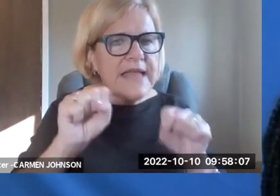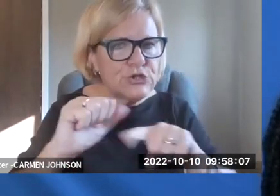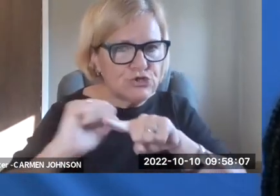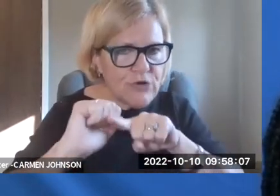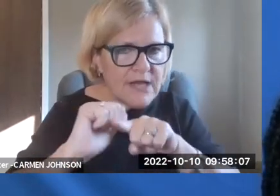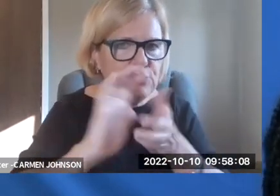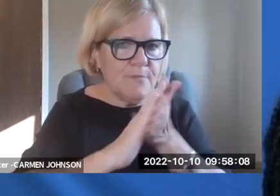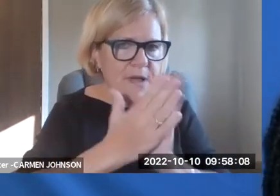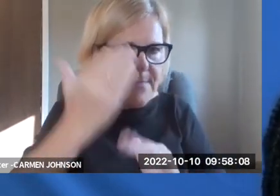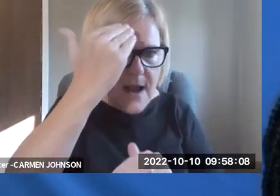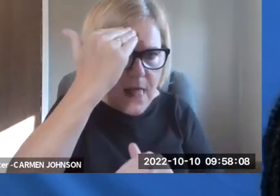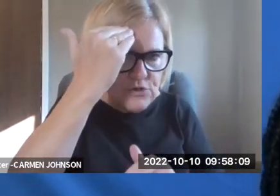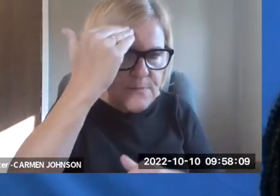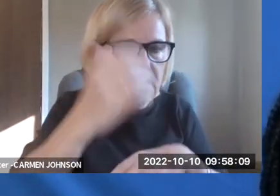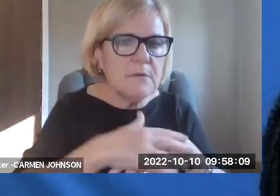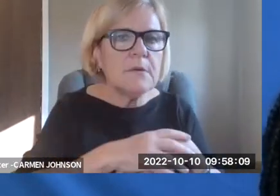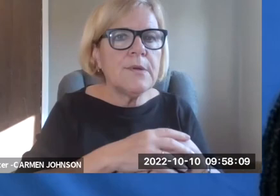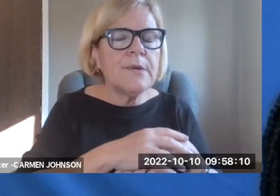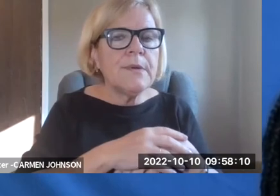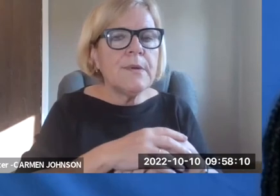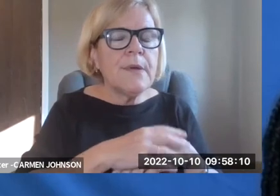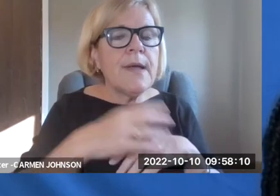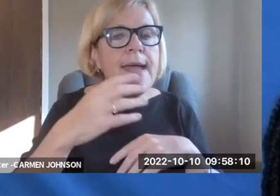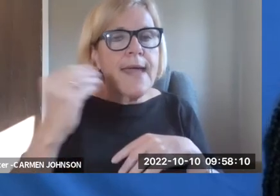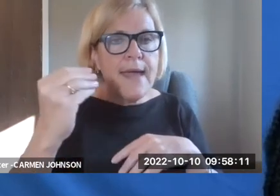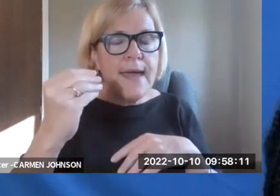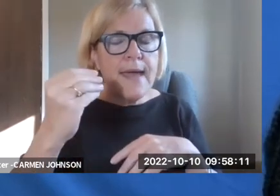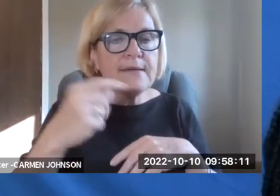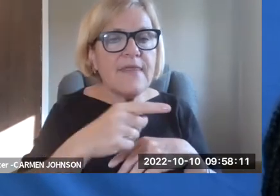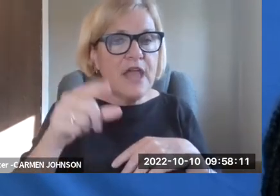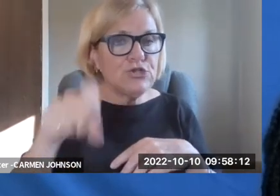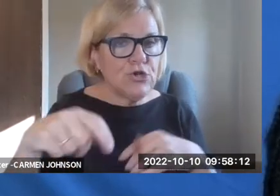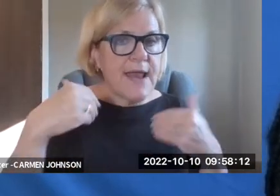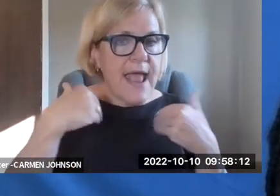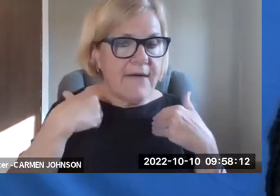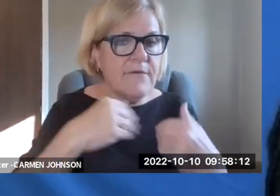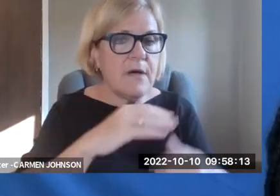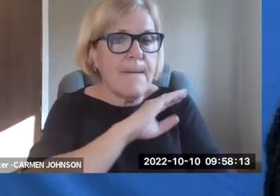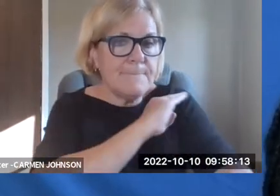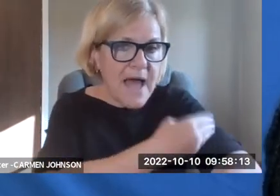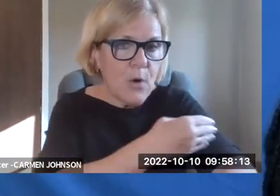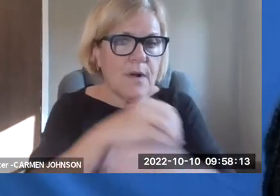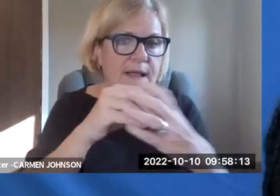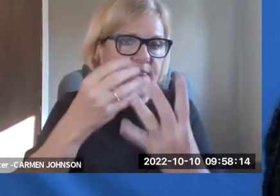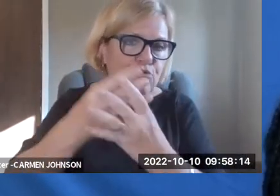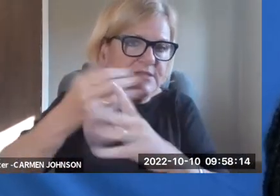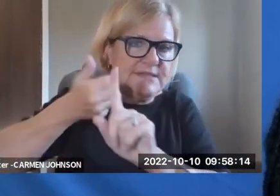work, the ADA coordinator takes training to become knowledgeable